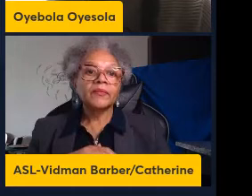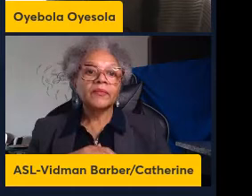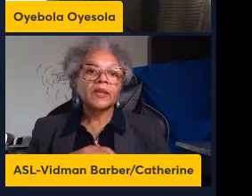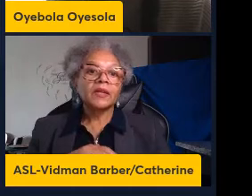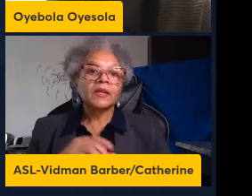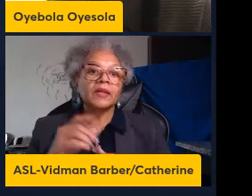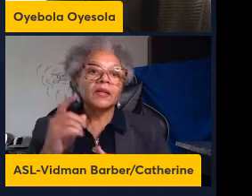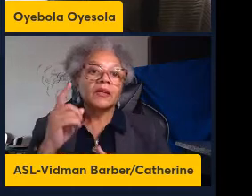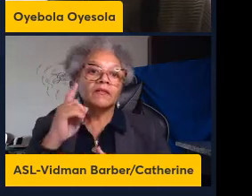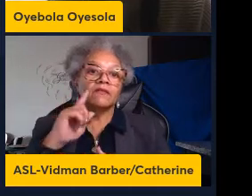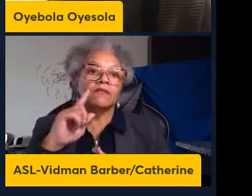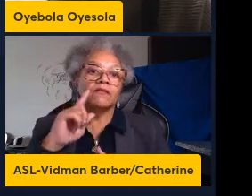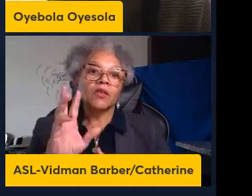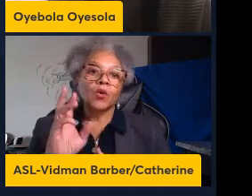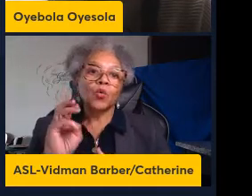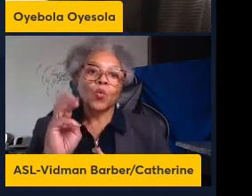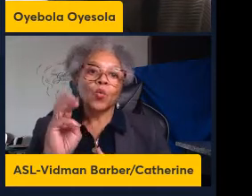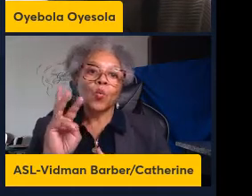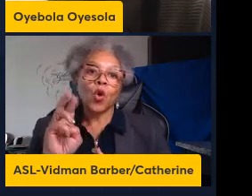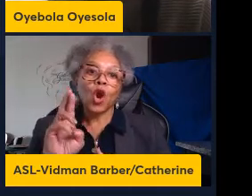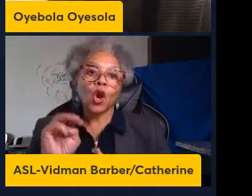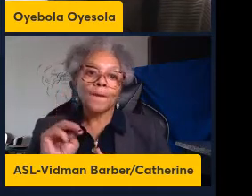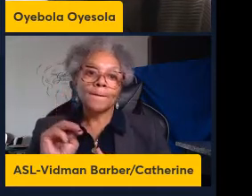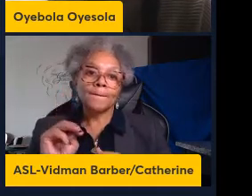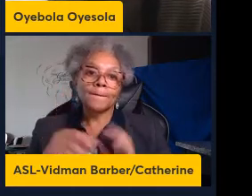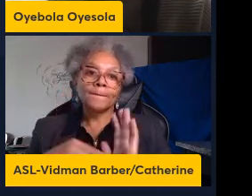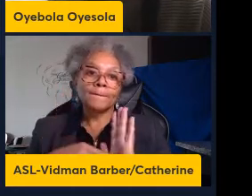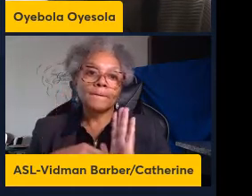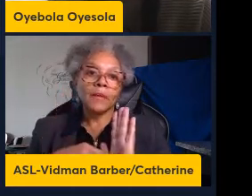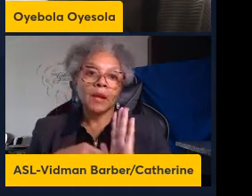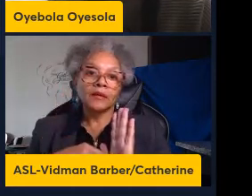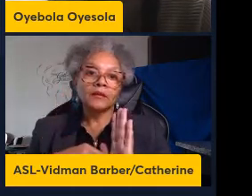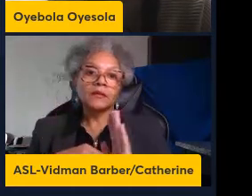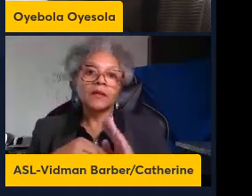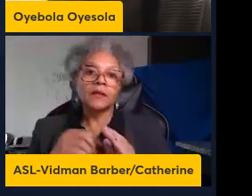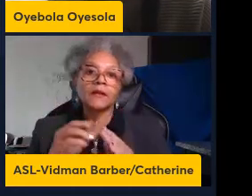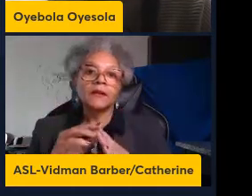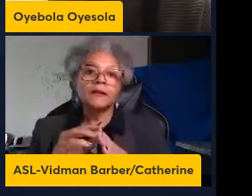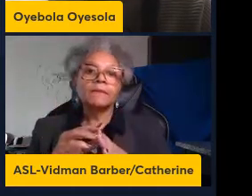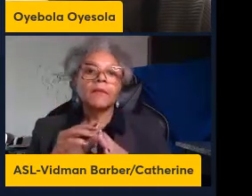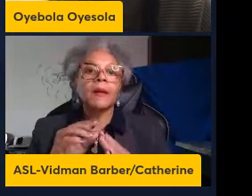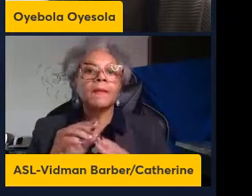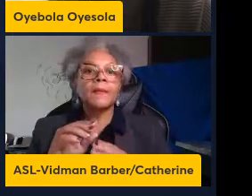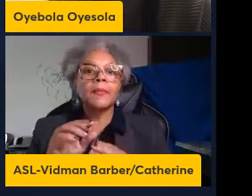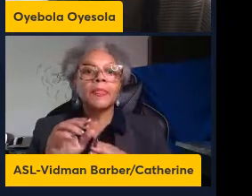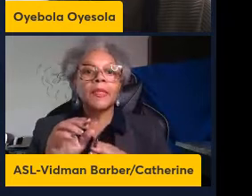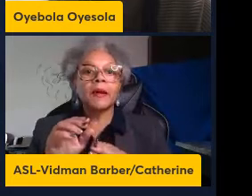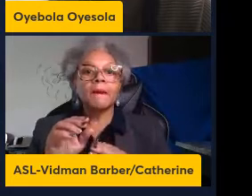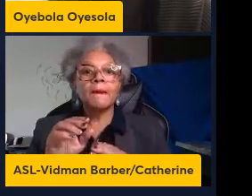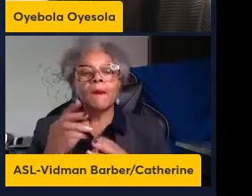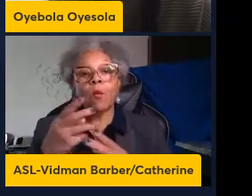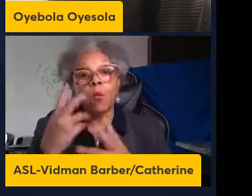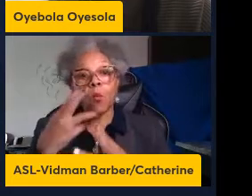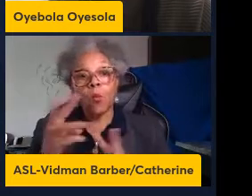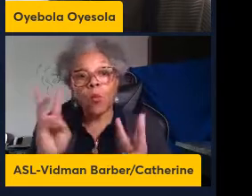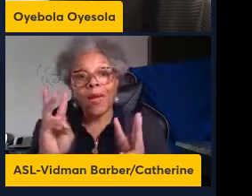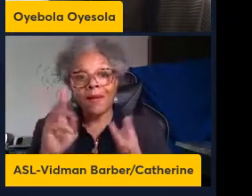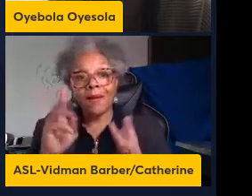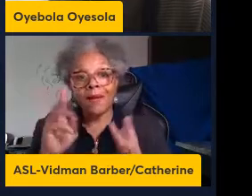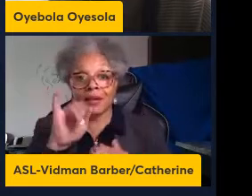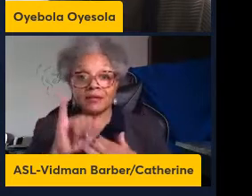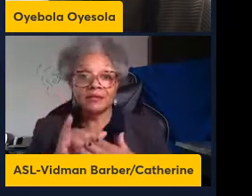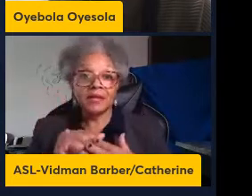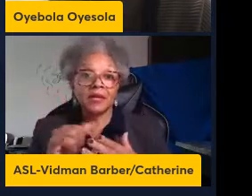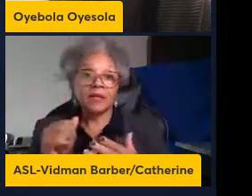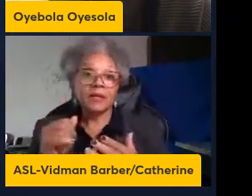rewarding model they've shown that rewarding of mice that are rewarded either for a short term or